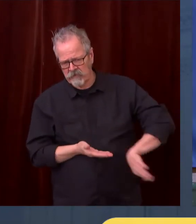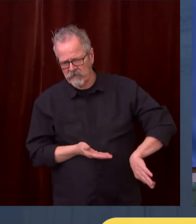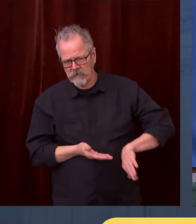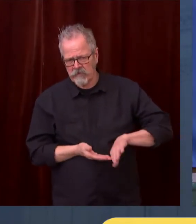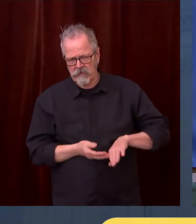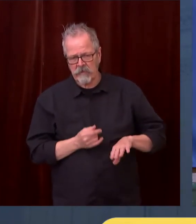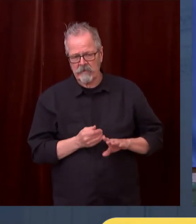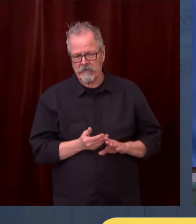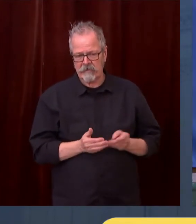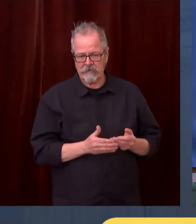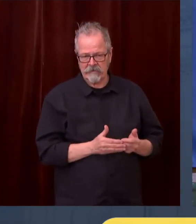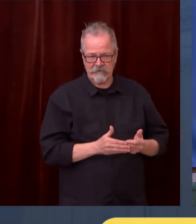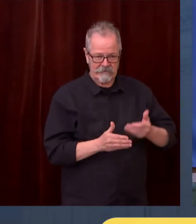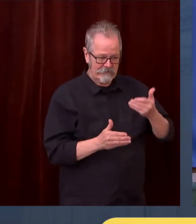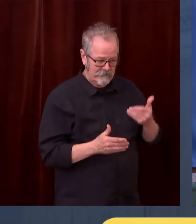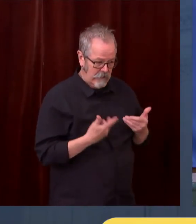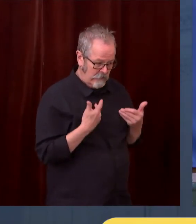time frame?